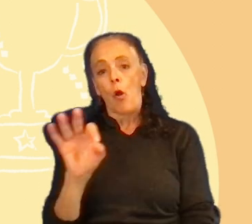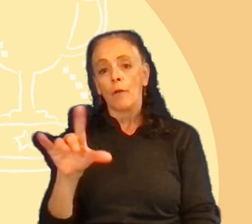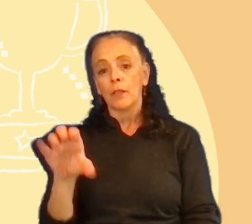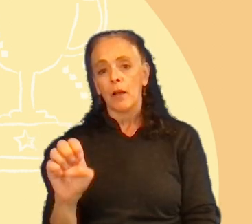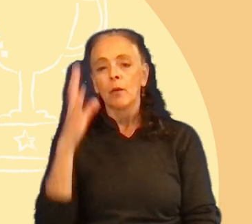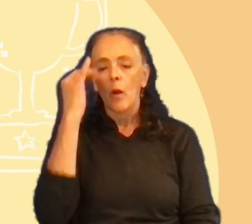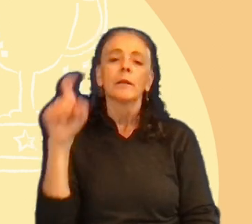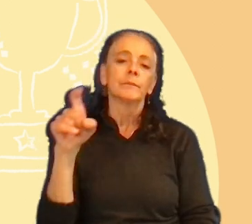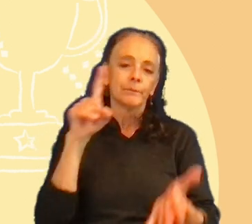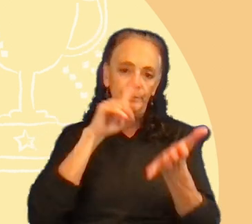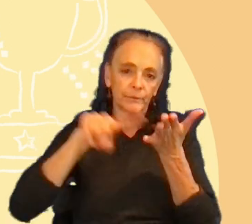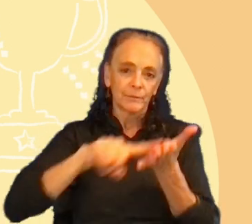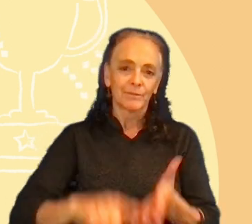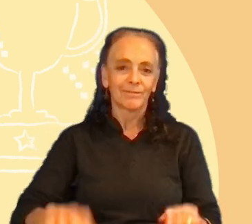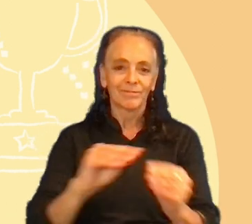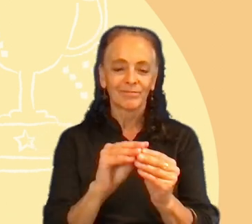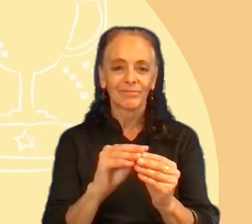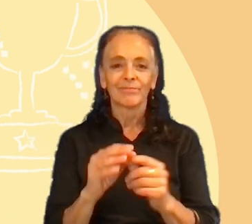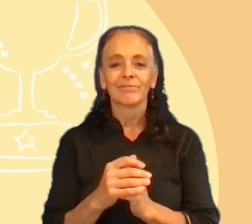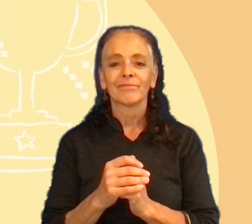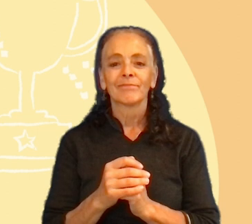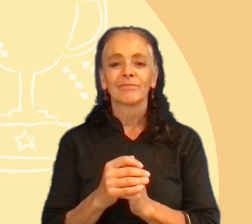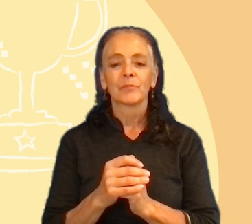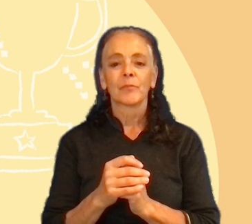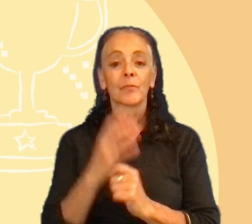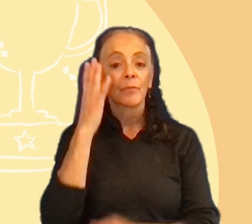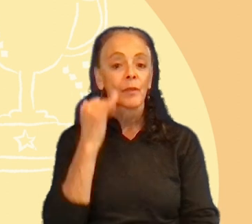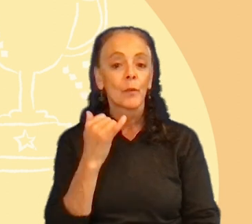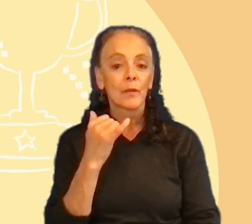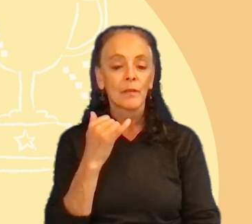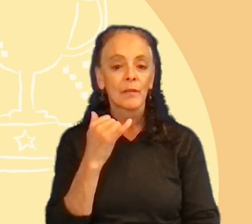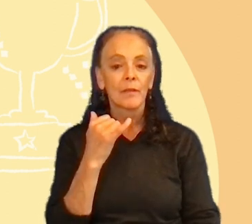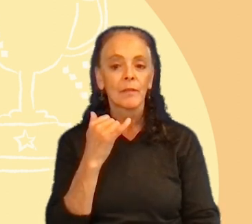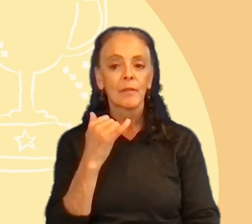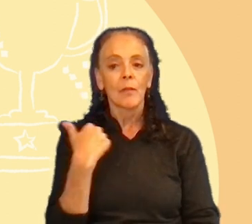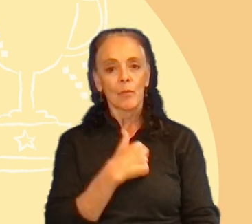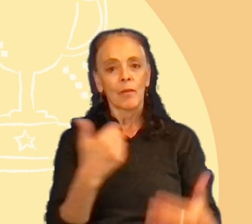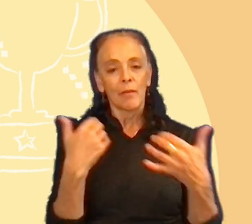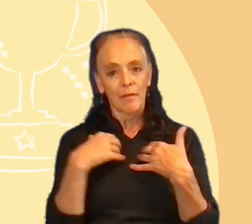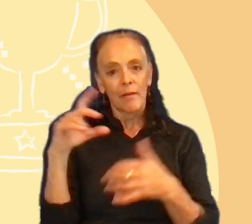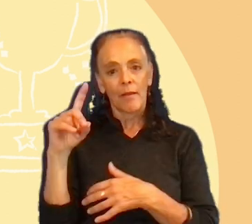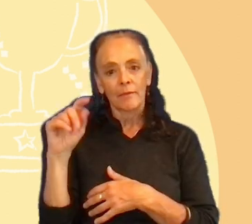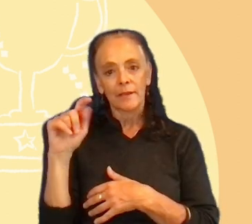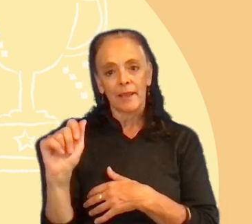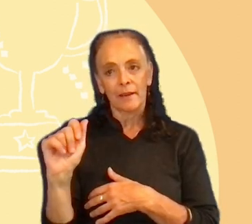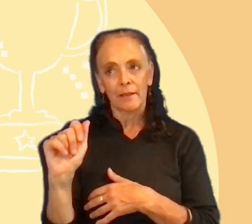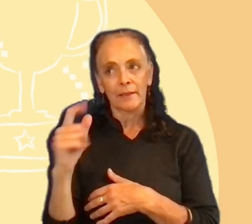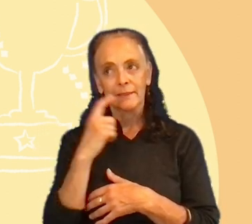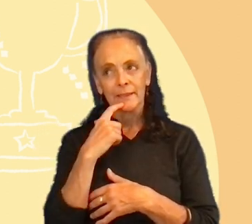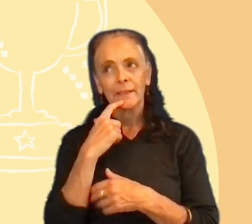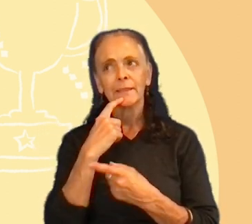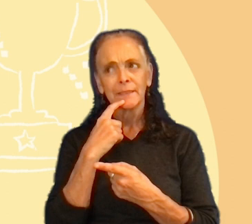investigate this further because, uh, we have data that is saying to us that they are,